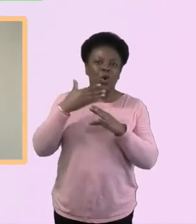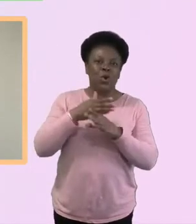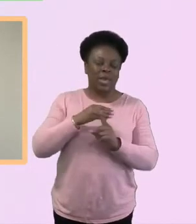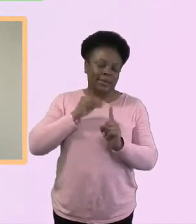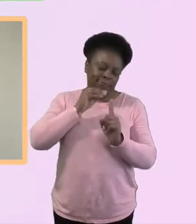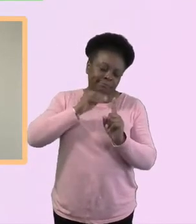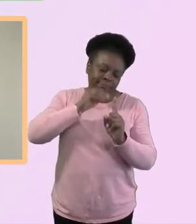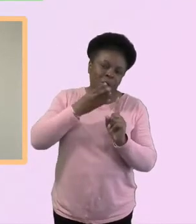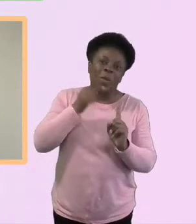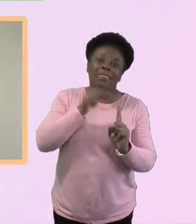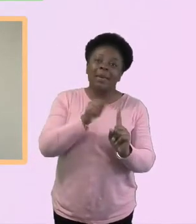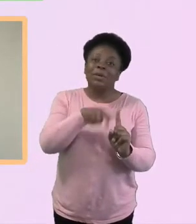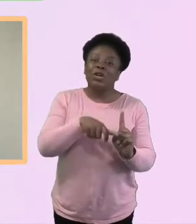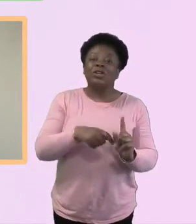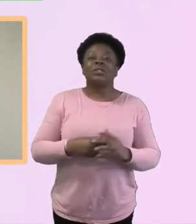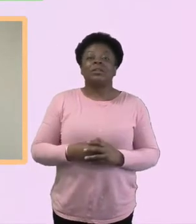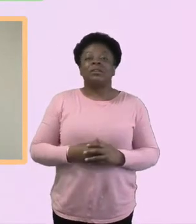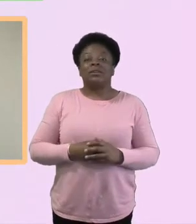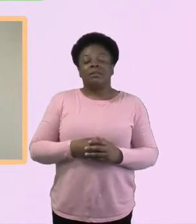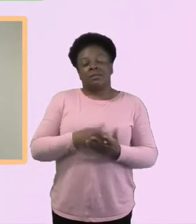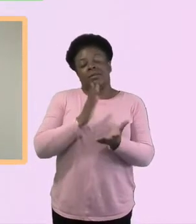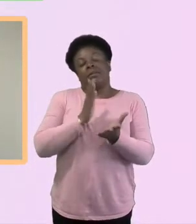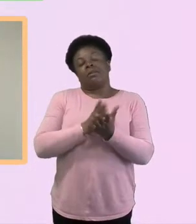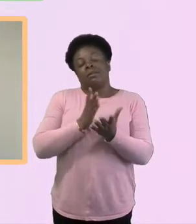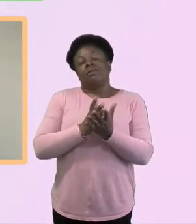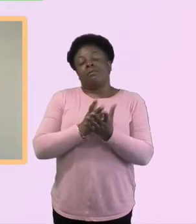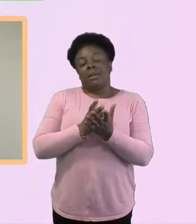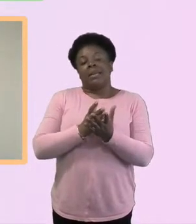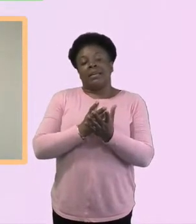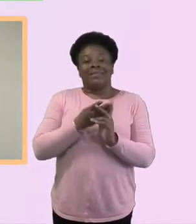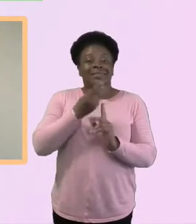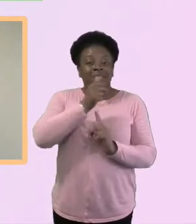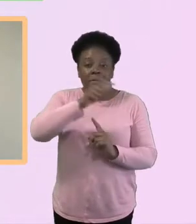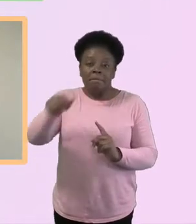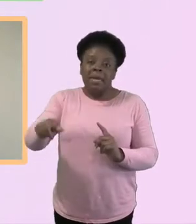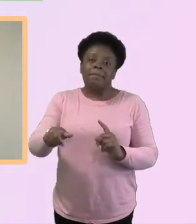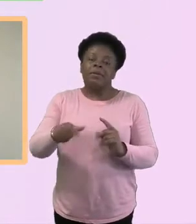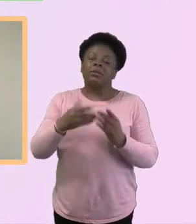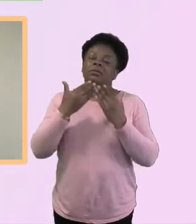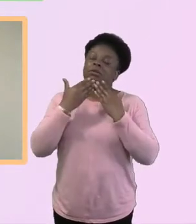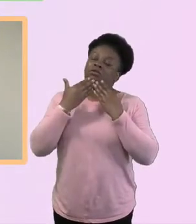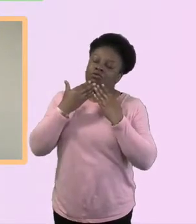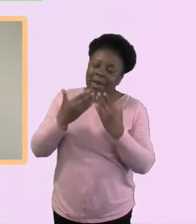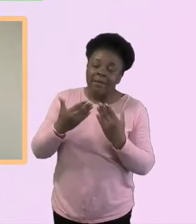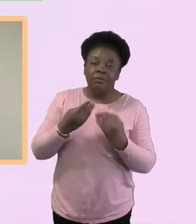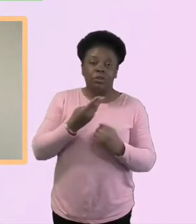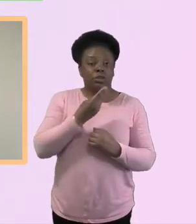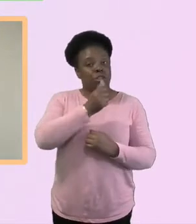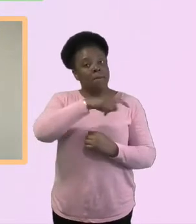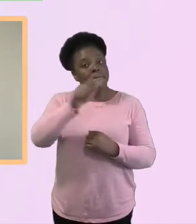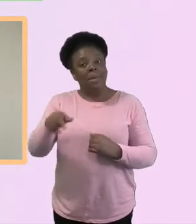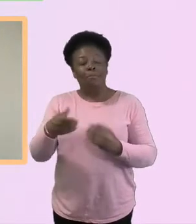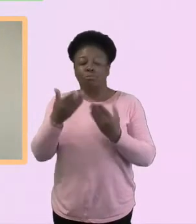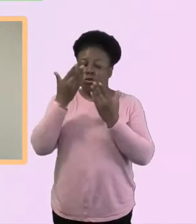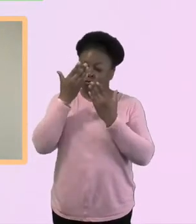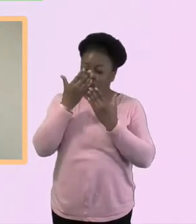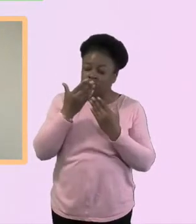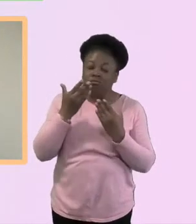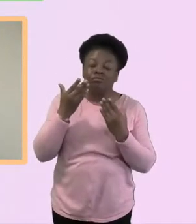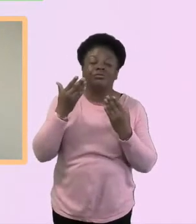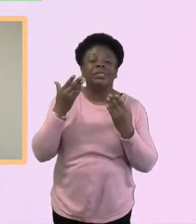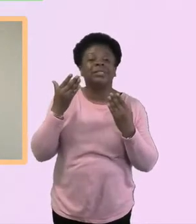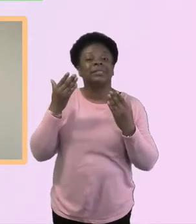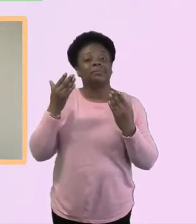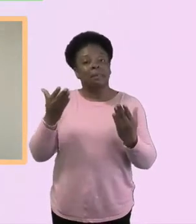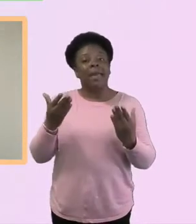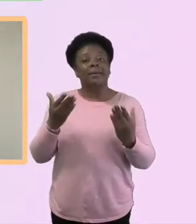actually people do really, are really grateful and really respectful of you seeking to honour them